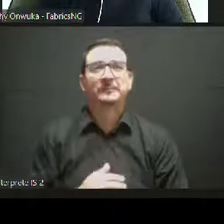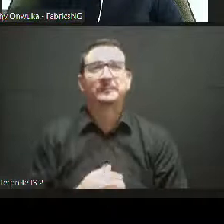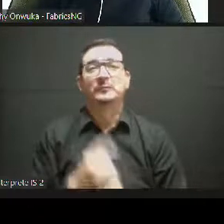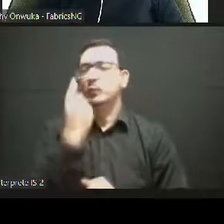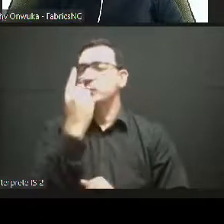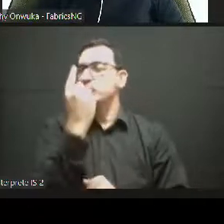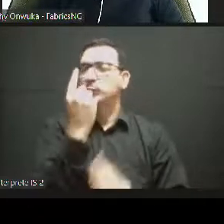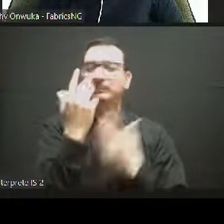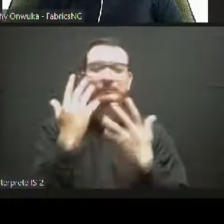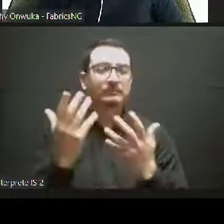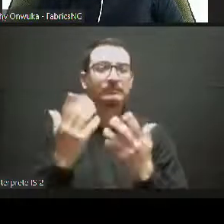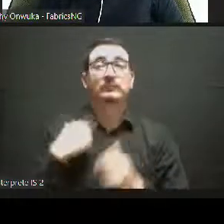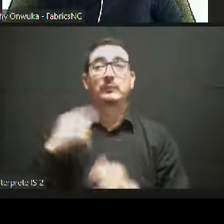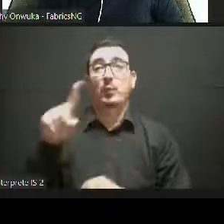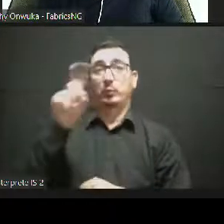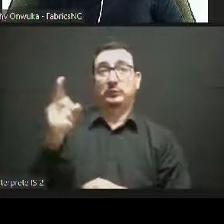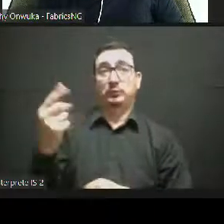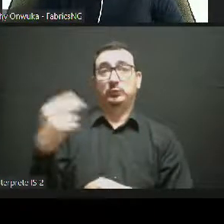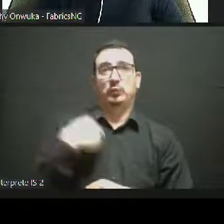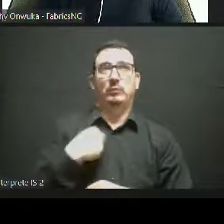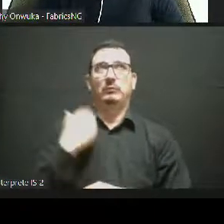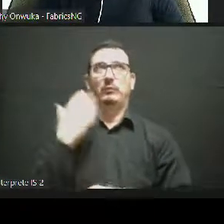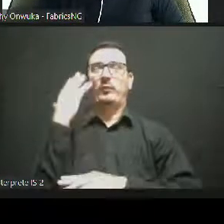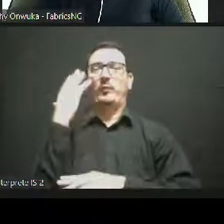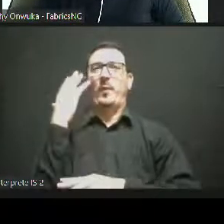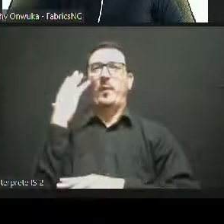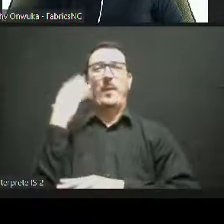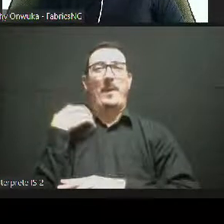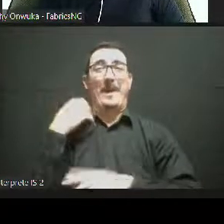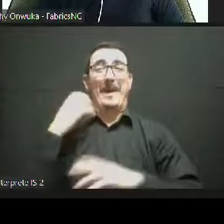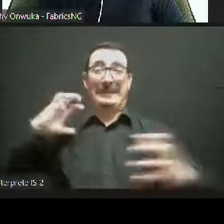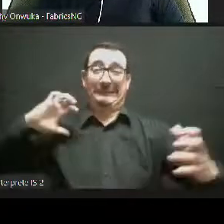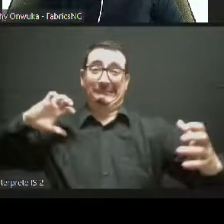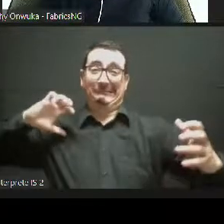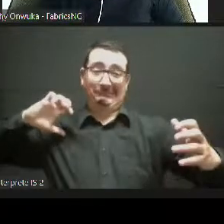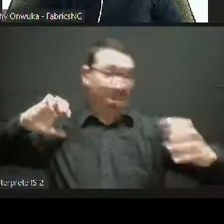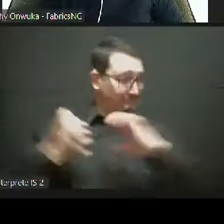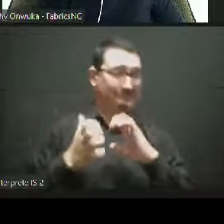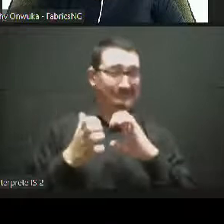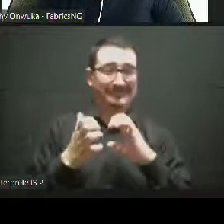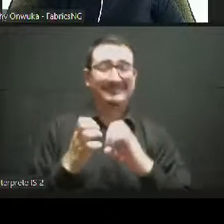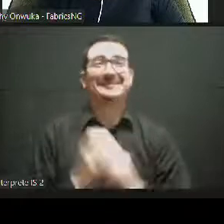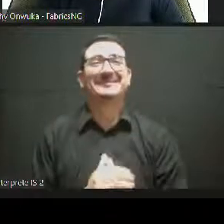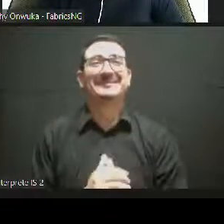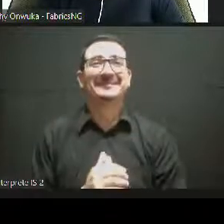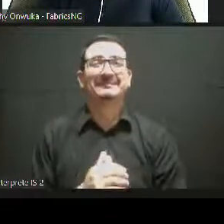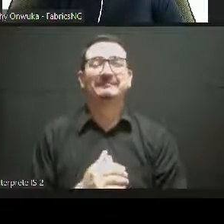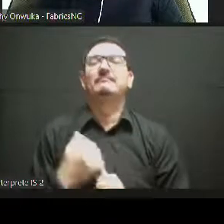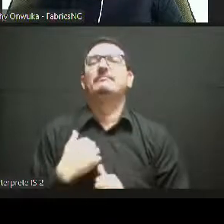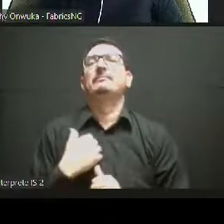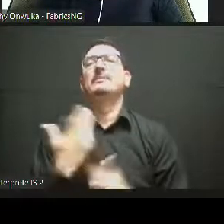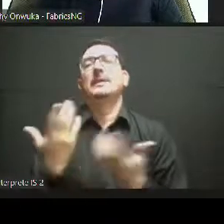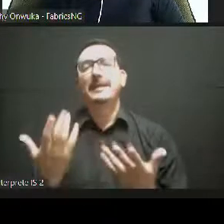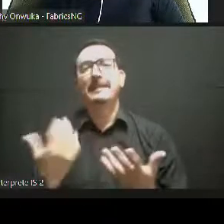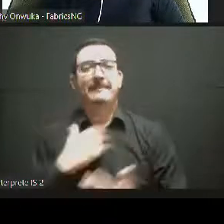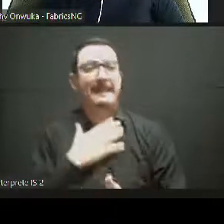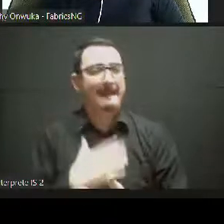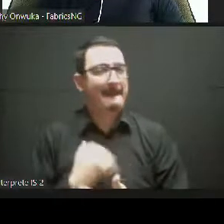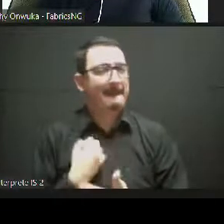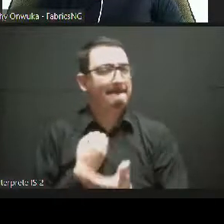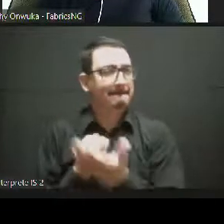I really won't emphasize what my colleagues have, because the context for this conversation has already been set